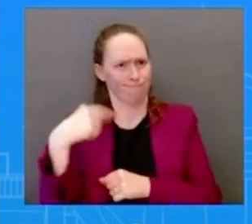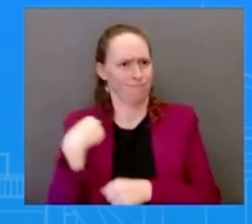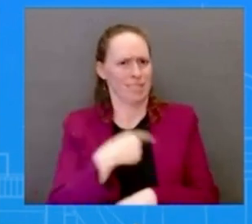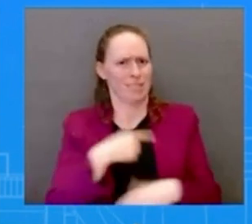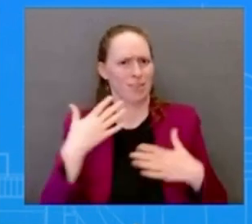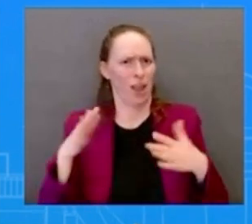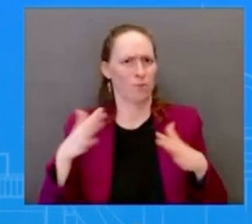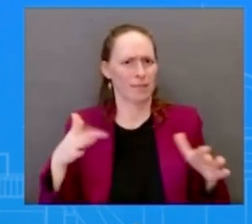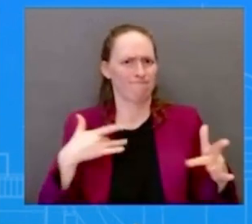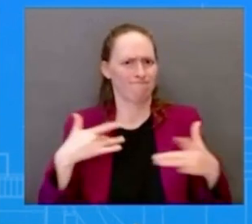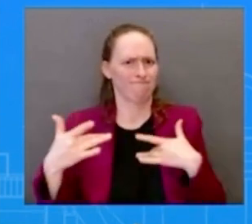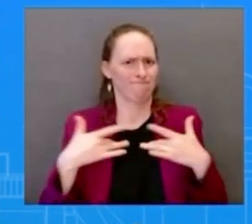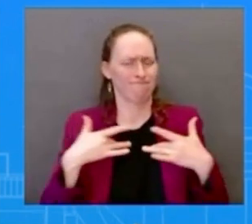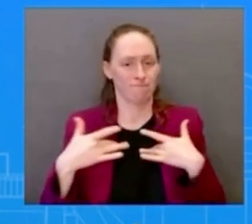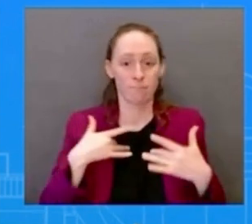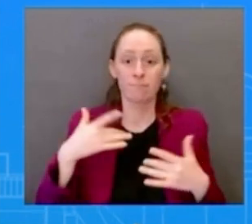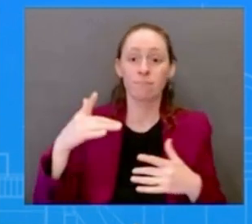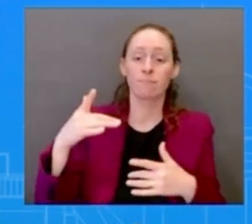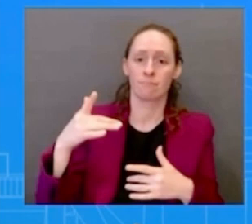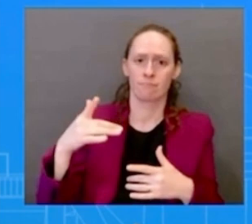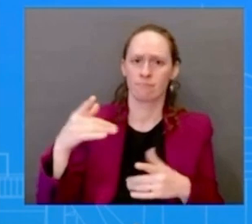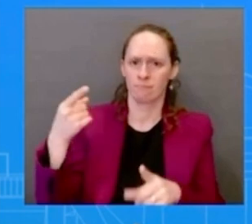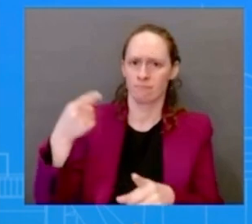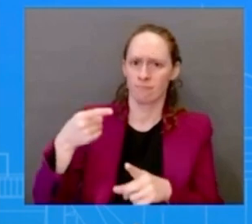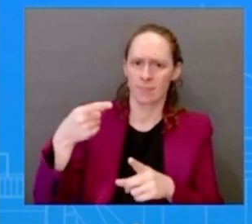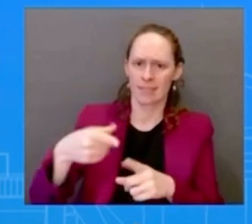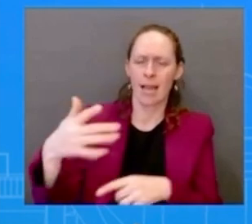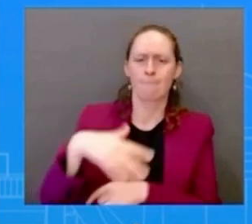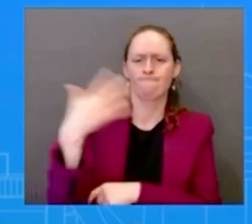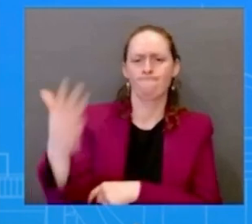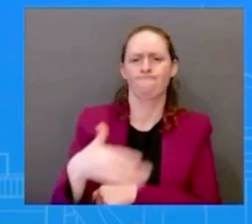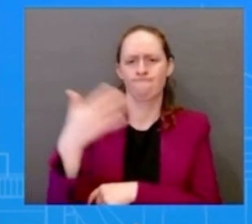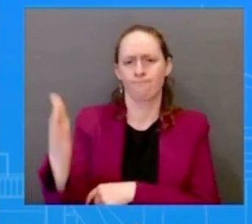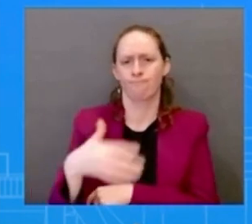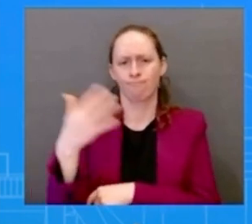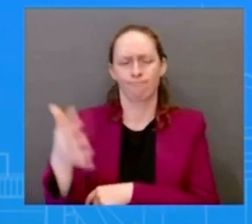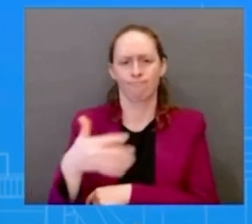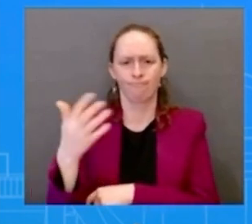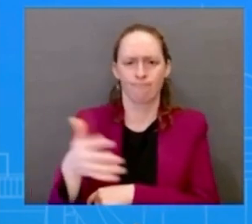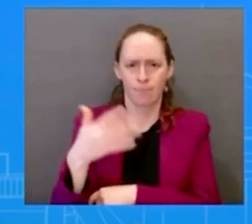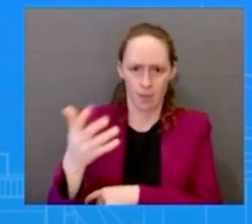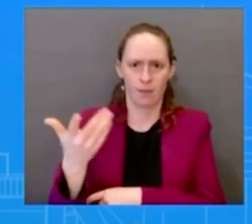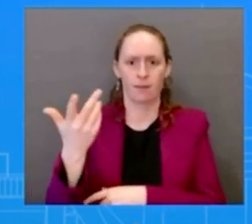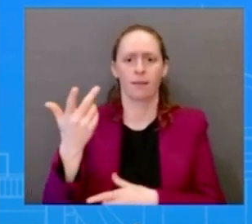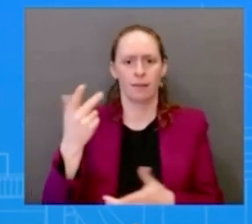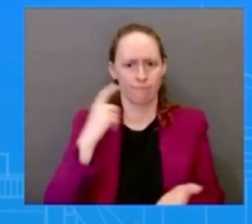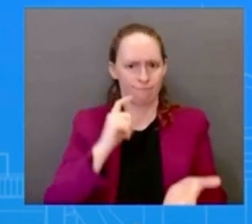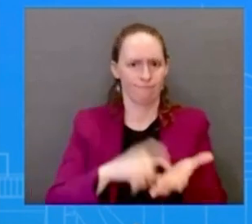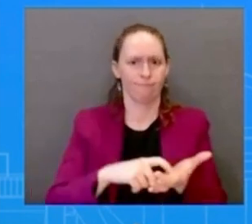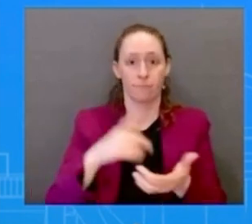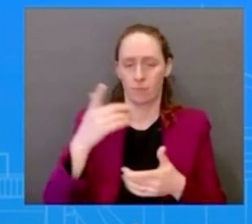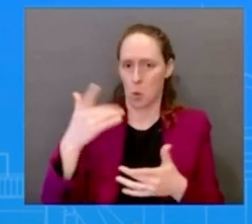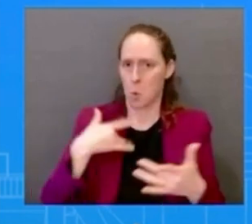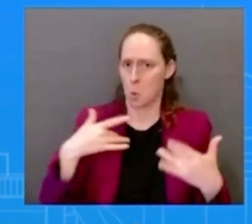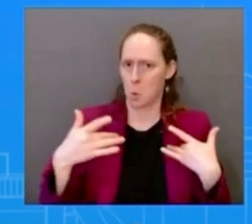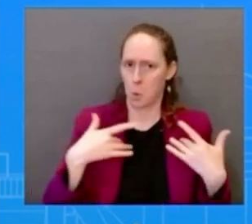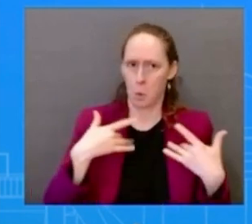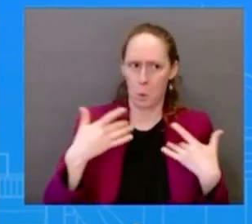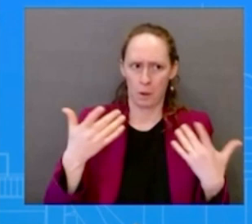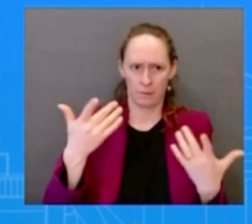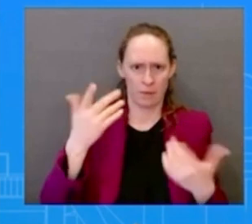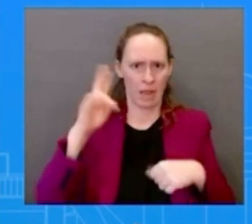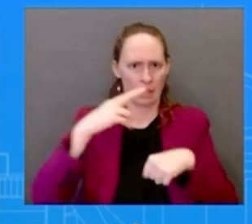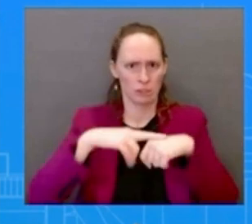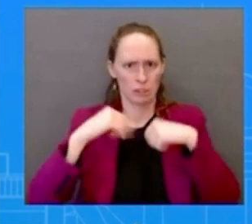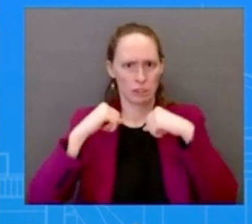platforms uh and uh and so we take the national security very seriously the president takes that very seriously the safety of americans uh